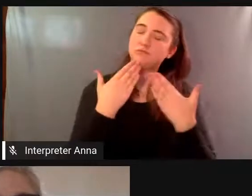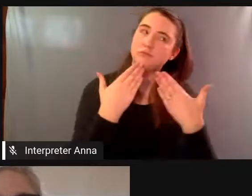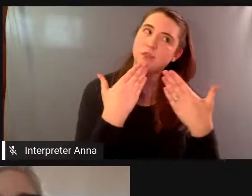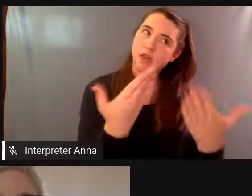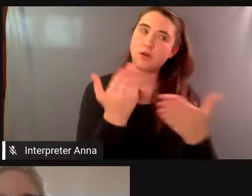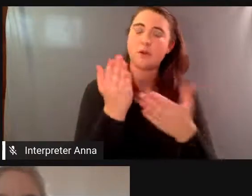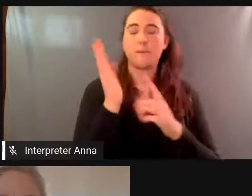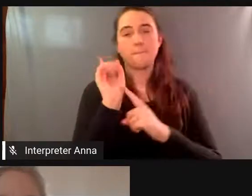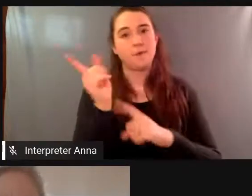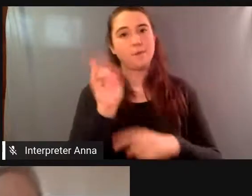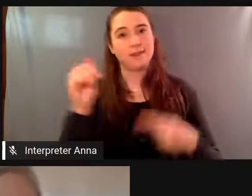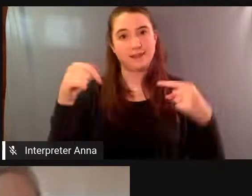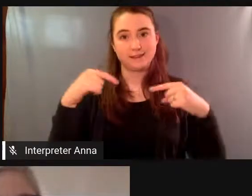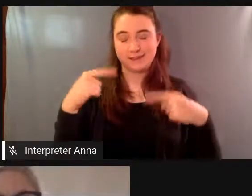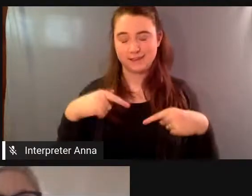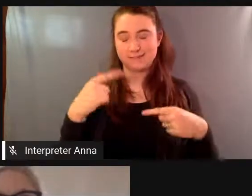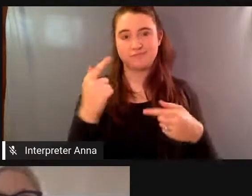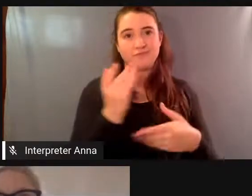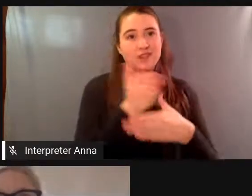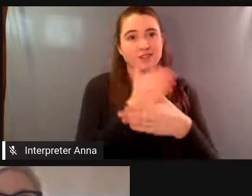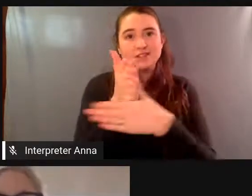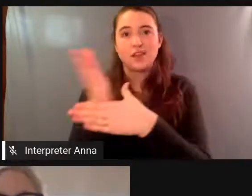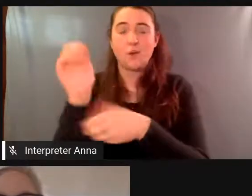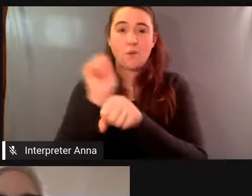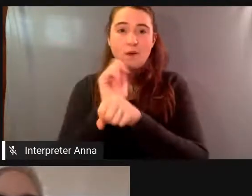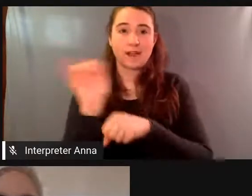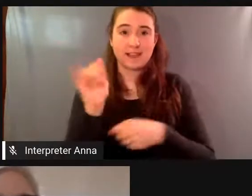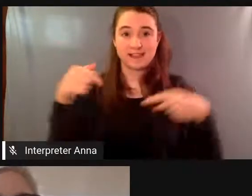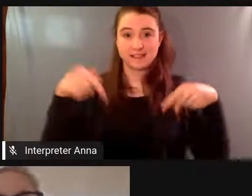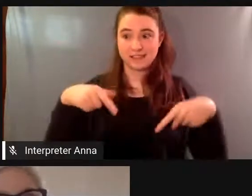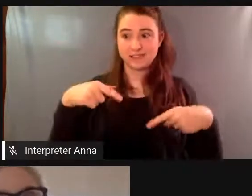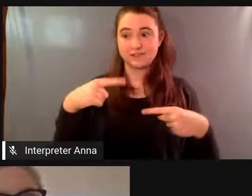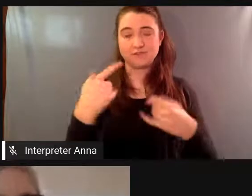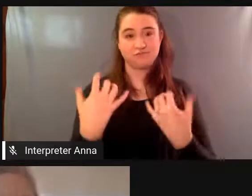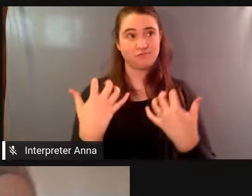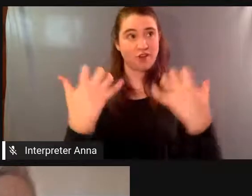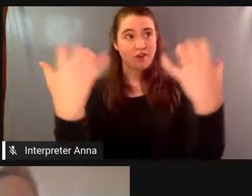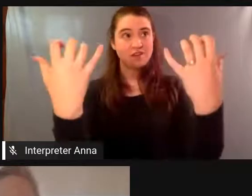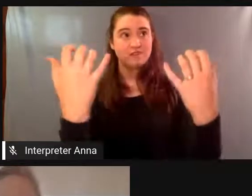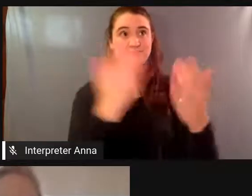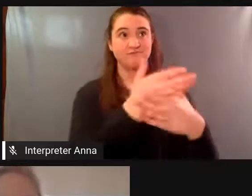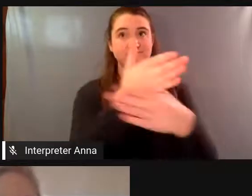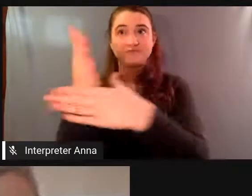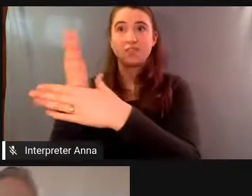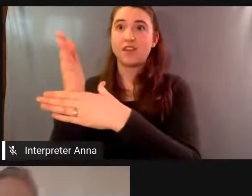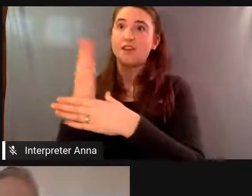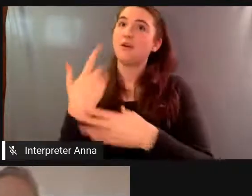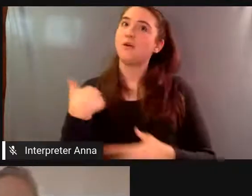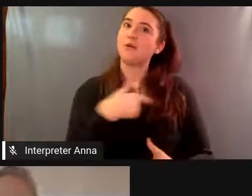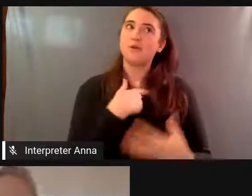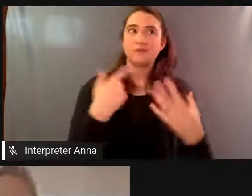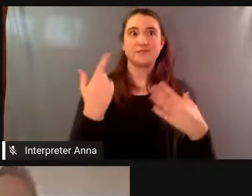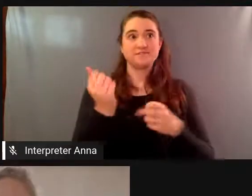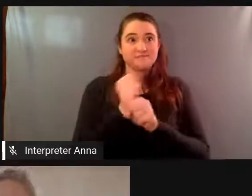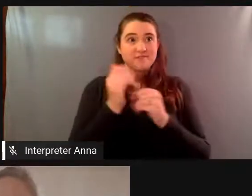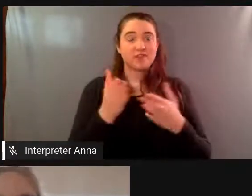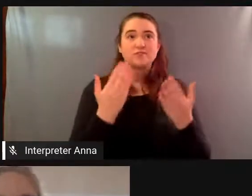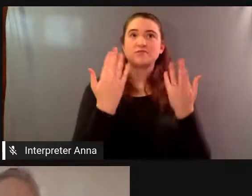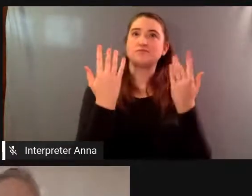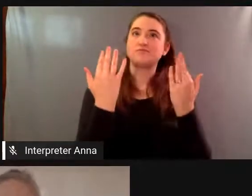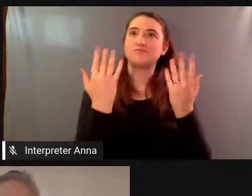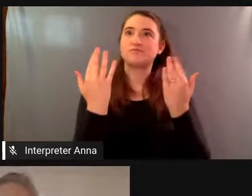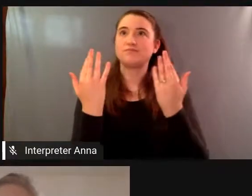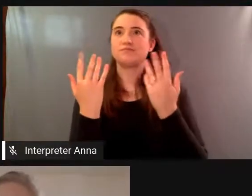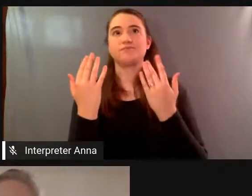sharing work like this with audiences is a special treat it's kind of the the moment we as curators all wait for so we will certainly